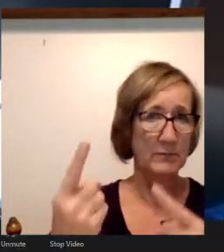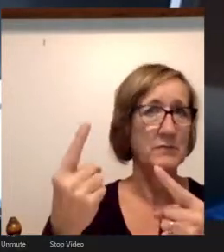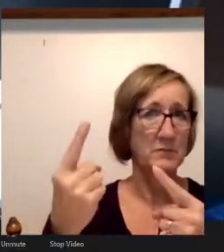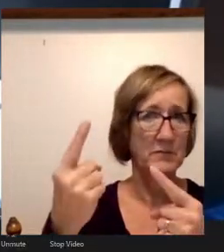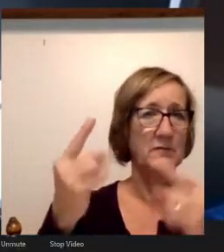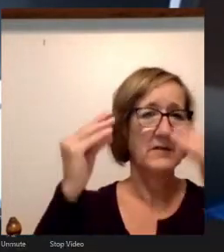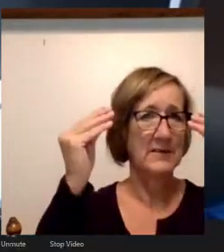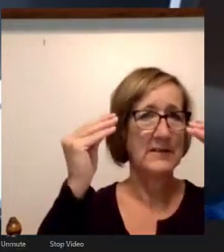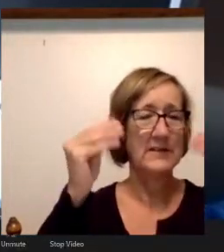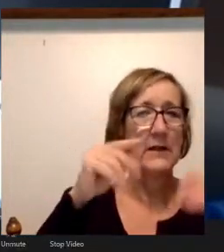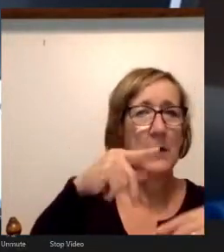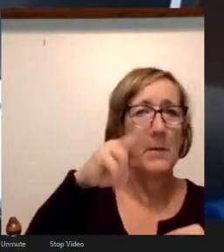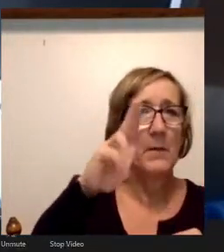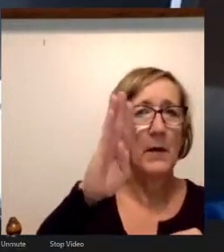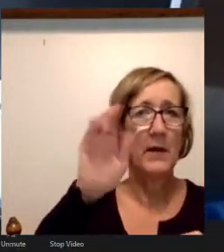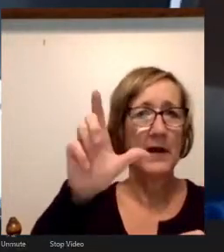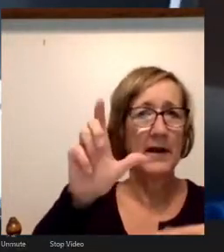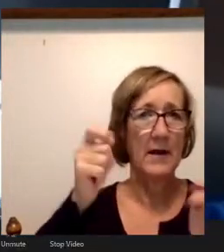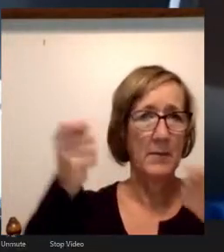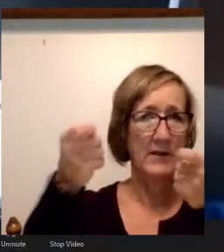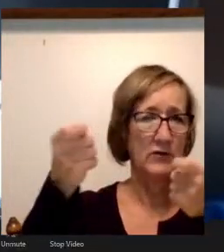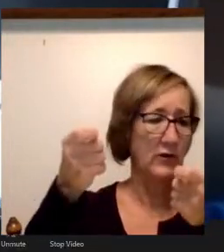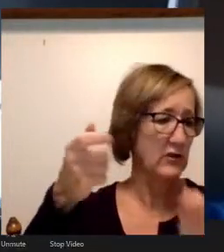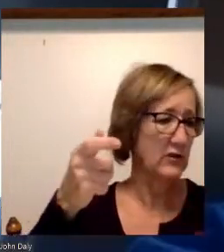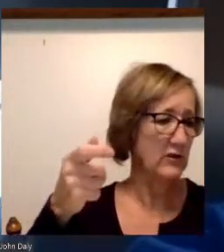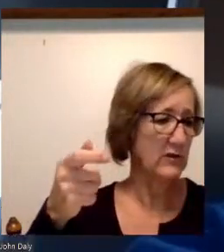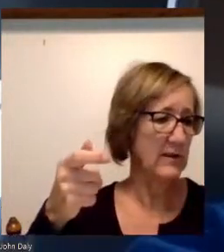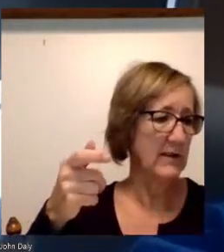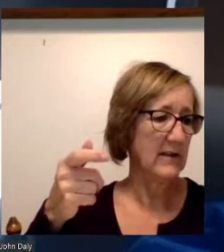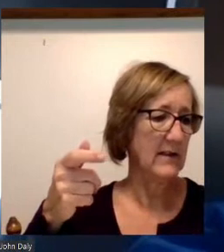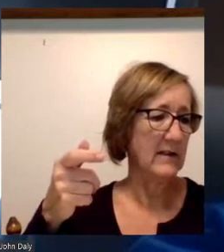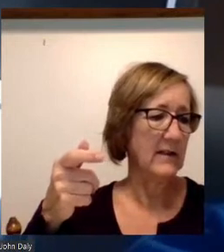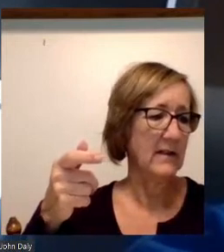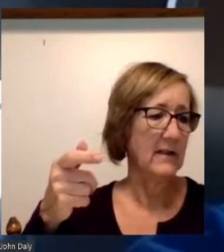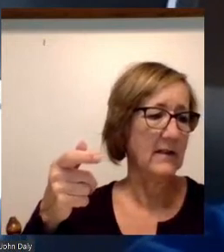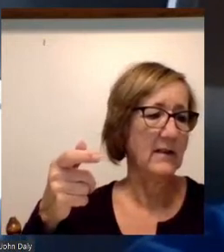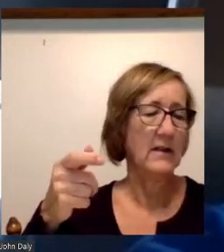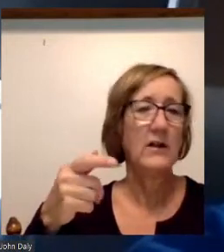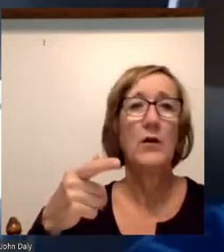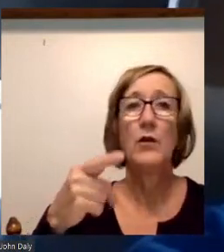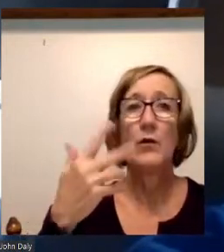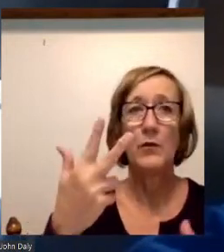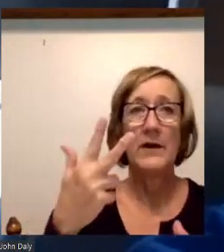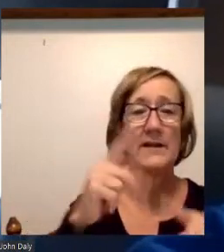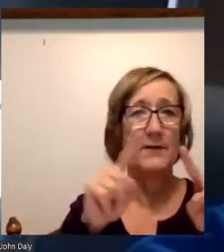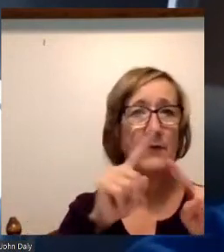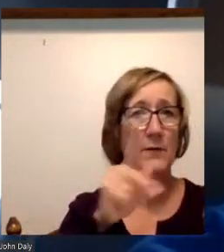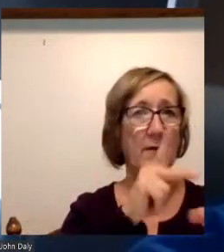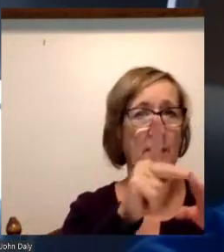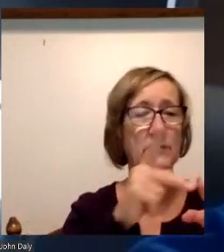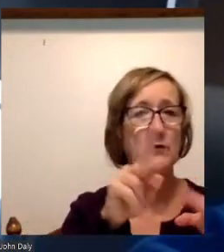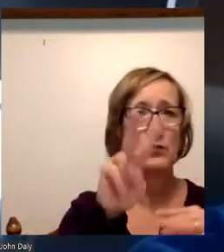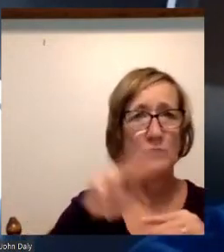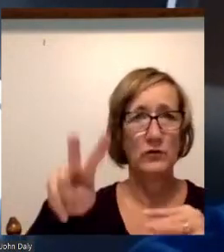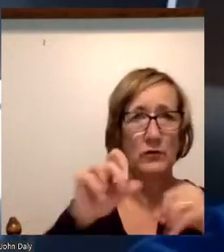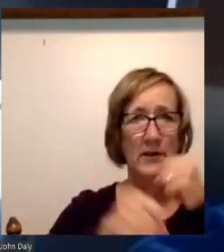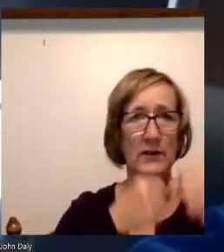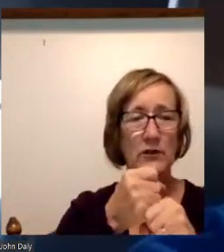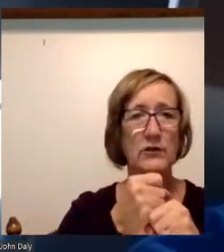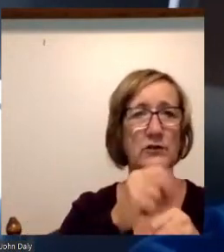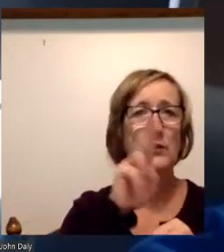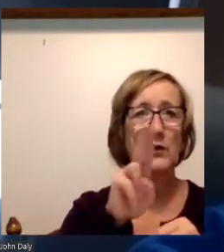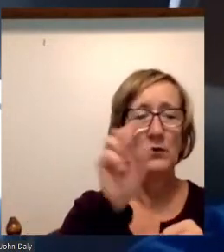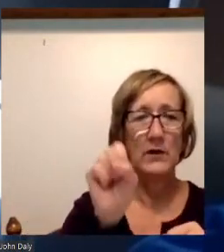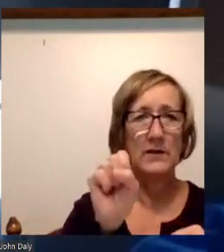administration. I spent the first, I've had actually three professional lives. I spent 22 years in the U.S. Marine Corps,